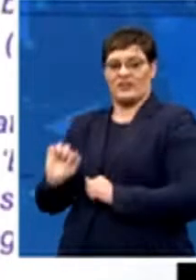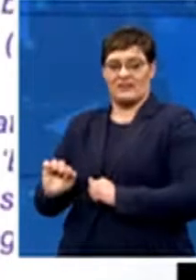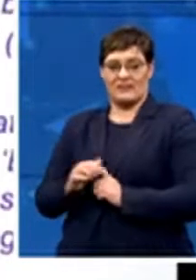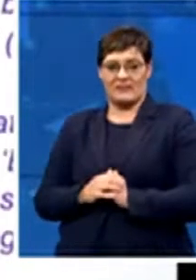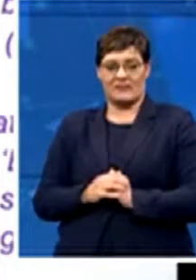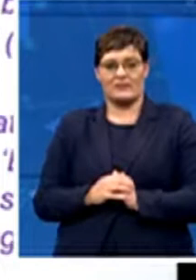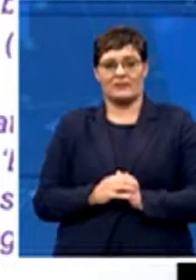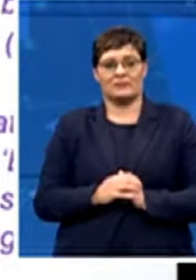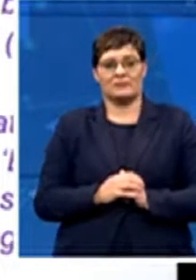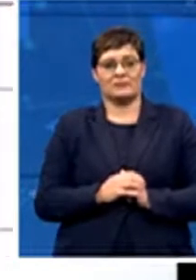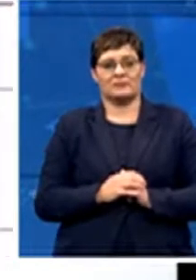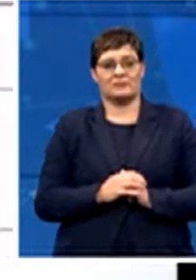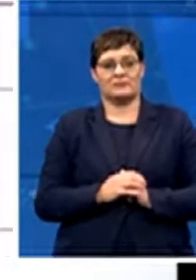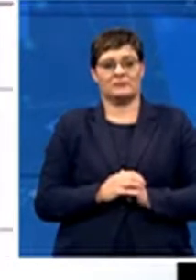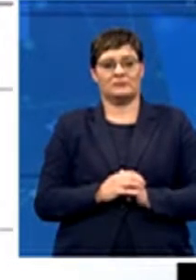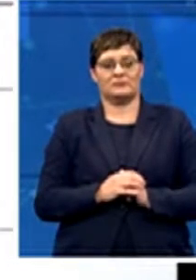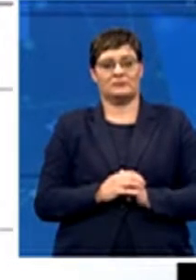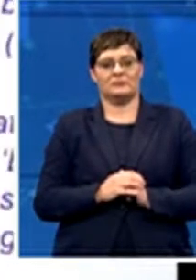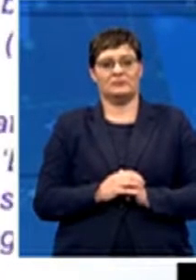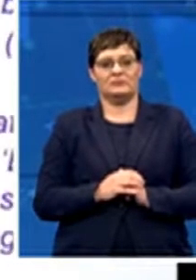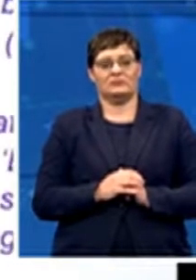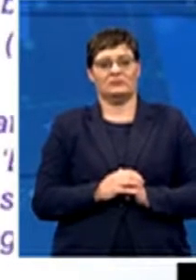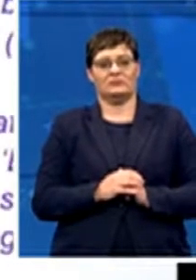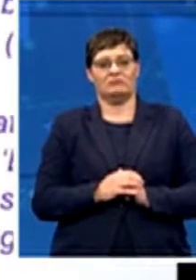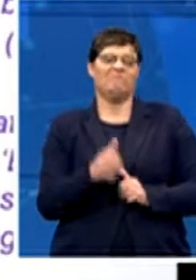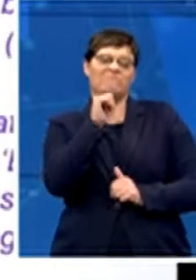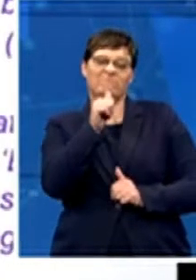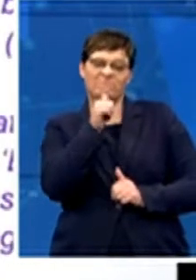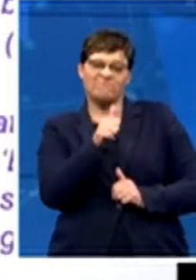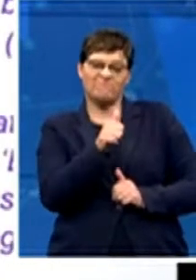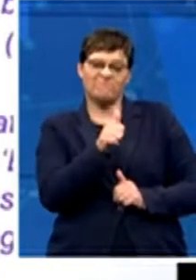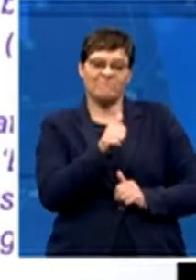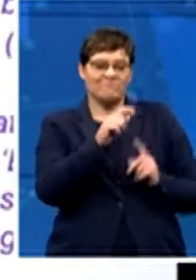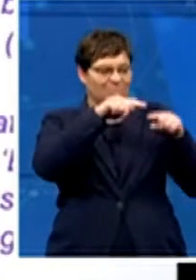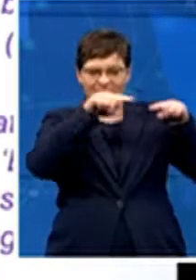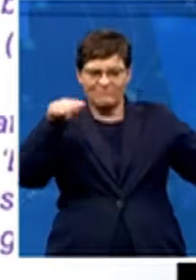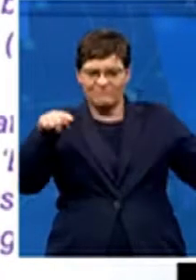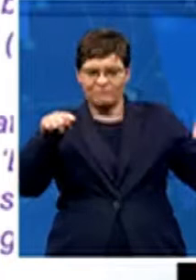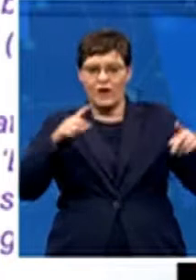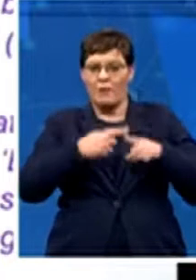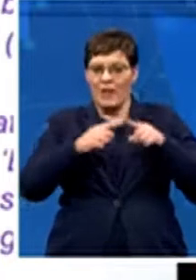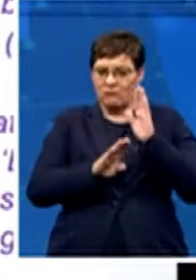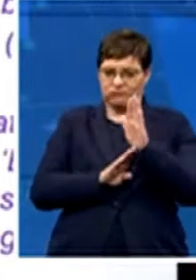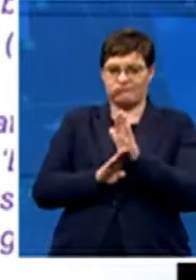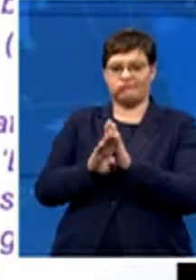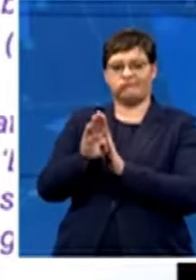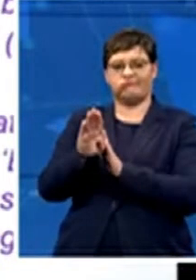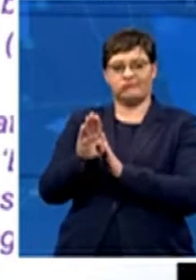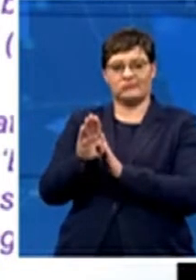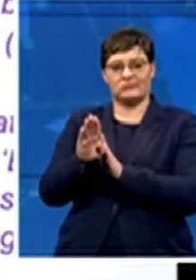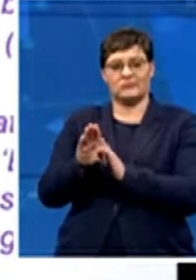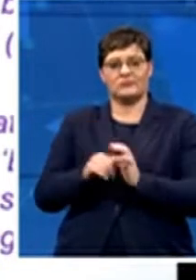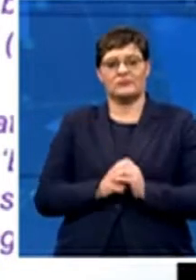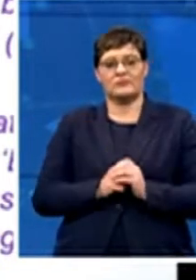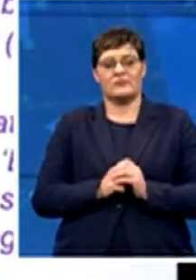So despite the fact that all these players progressed along the way, there were factors that made